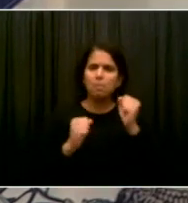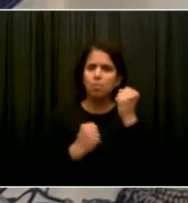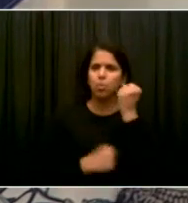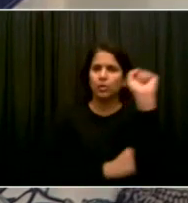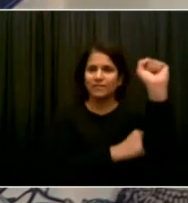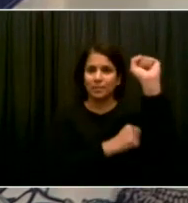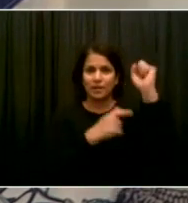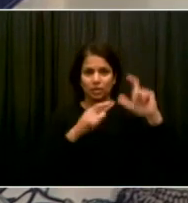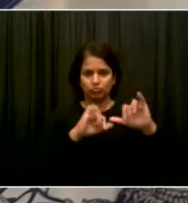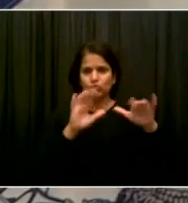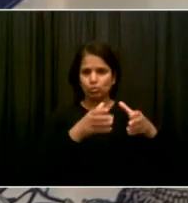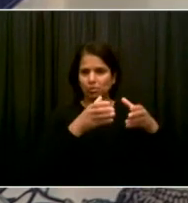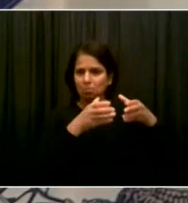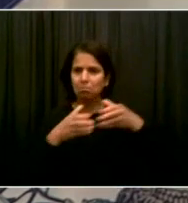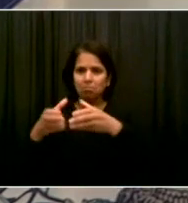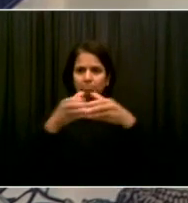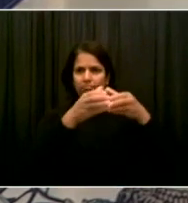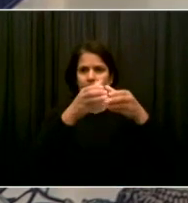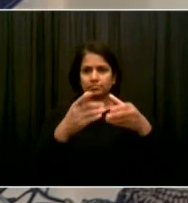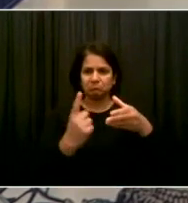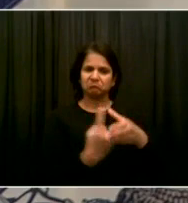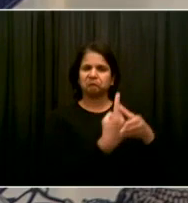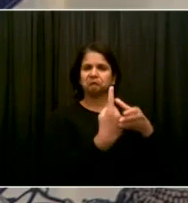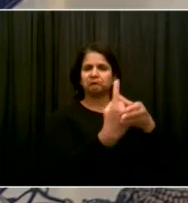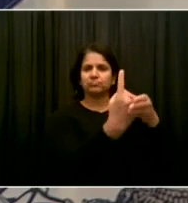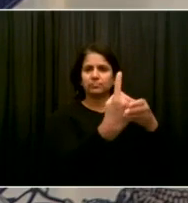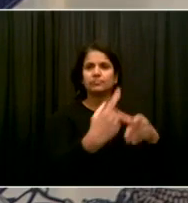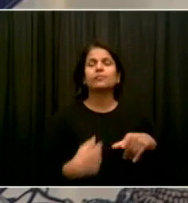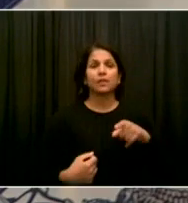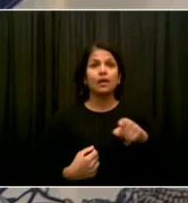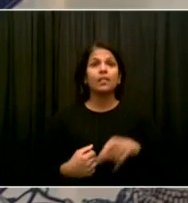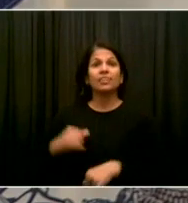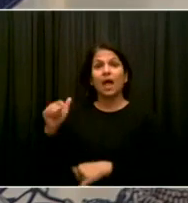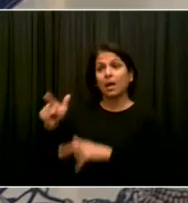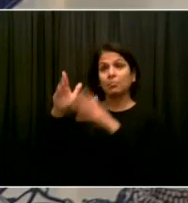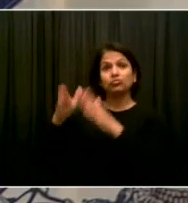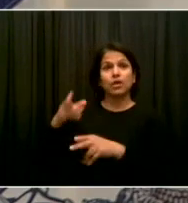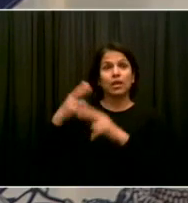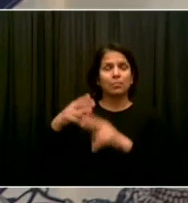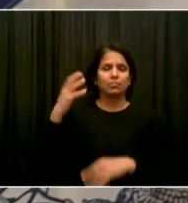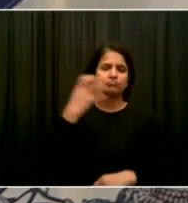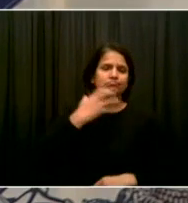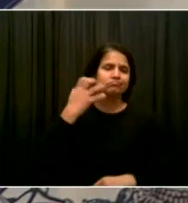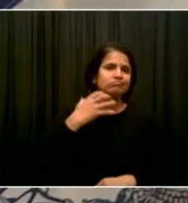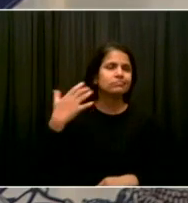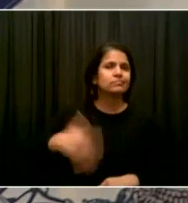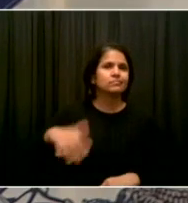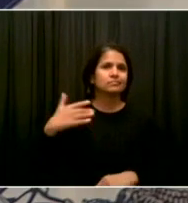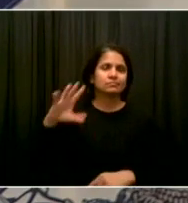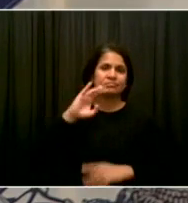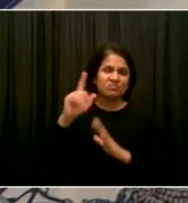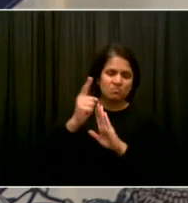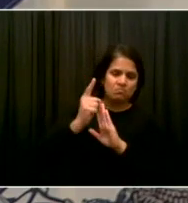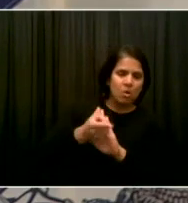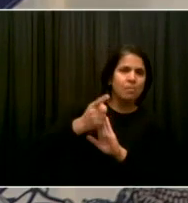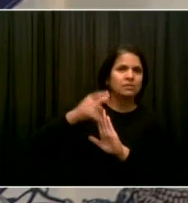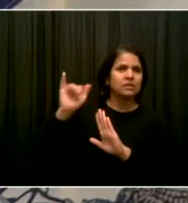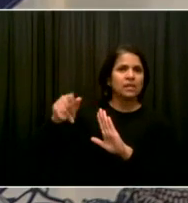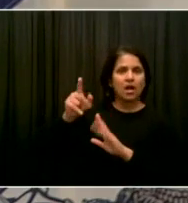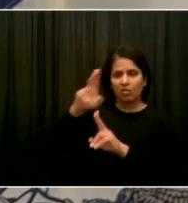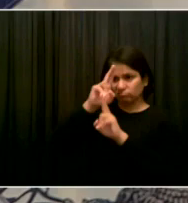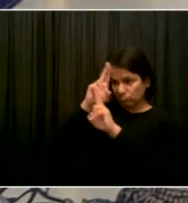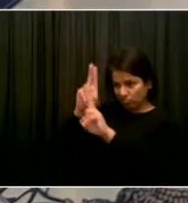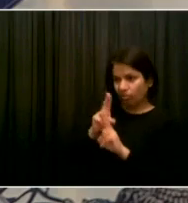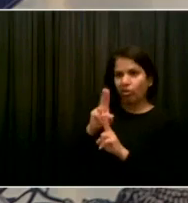Well, this is a very special moment, a very special honor for me to recognize a New Yorker